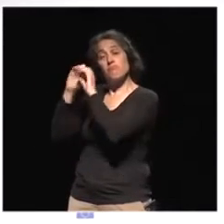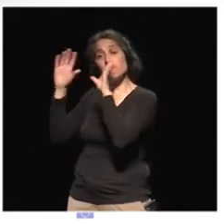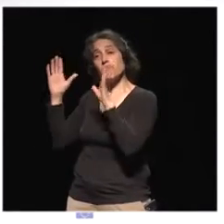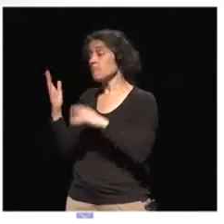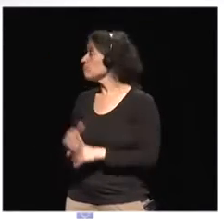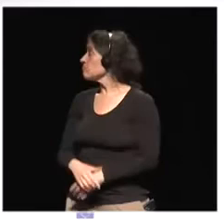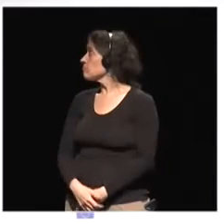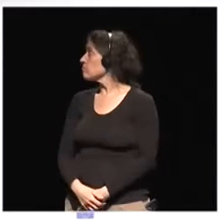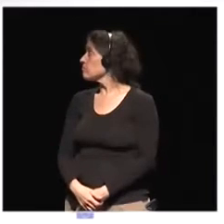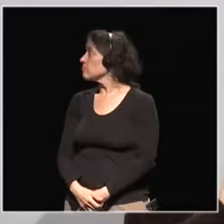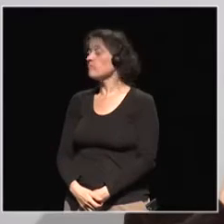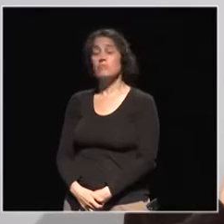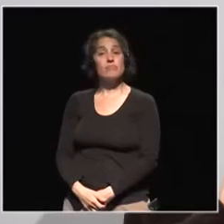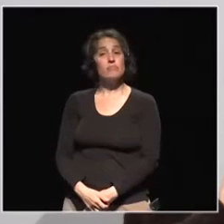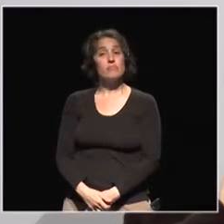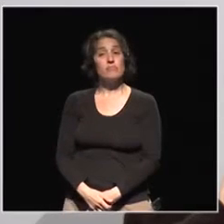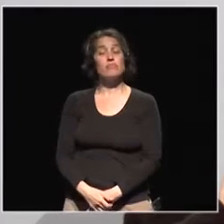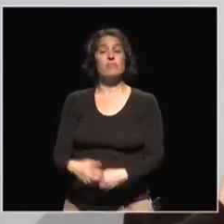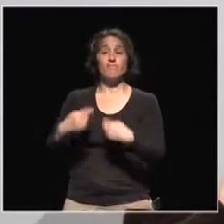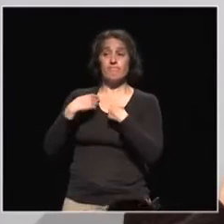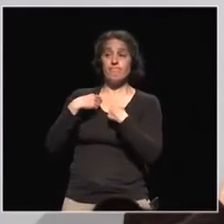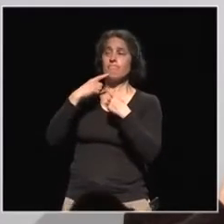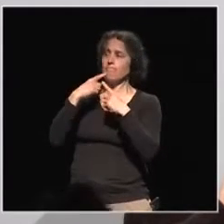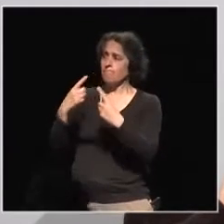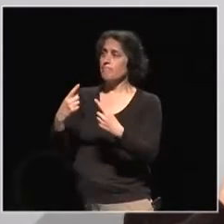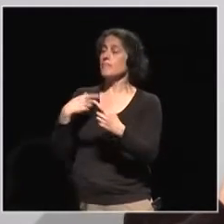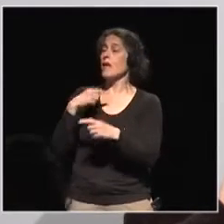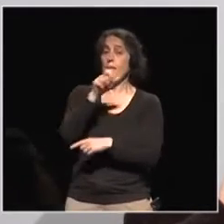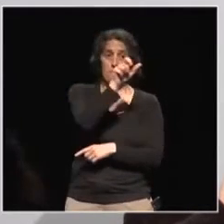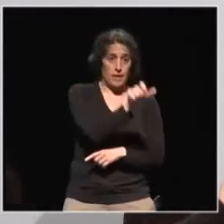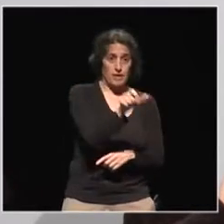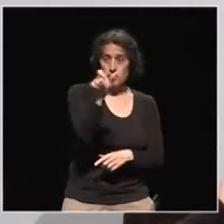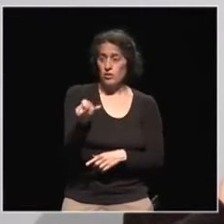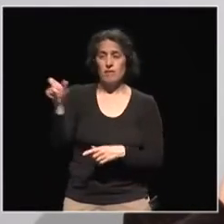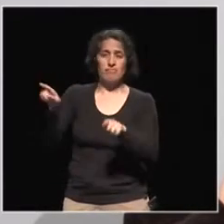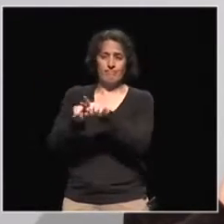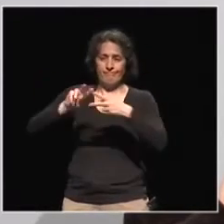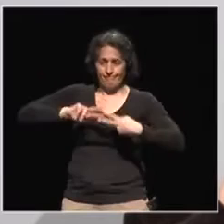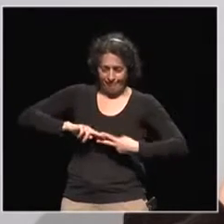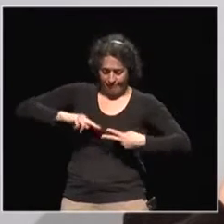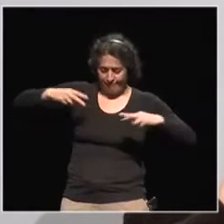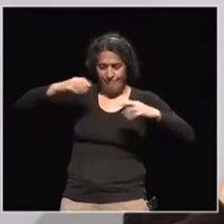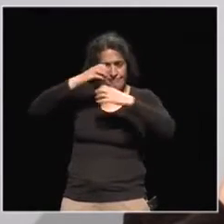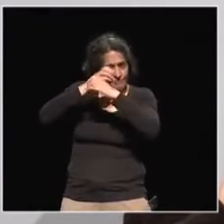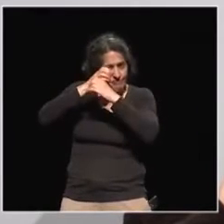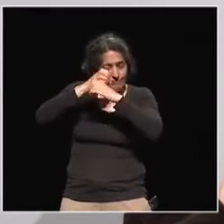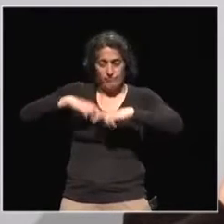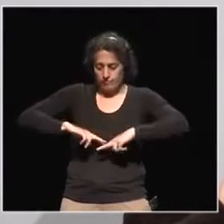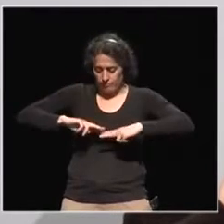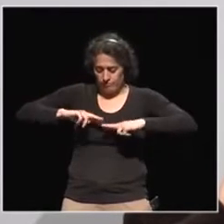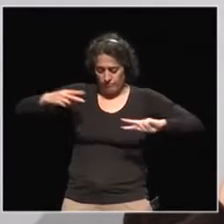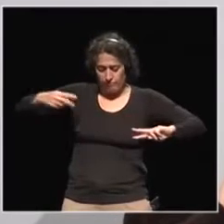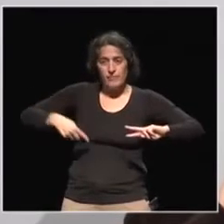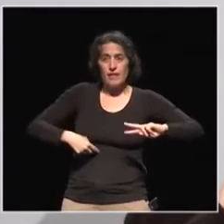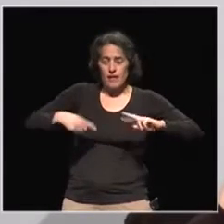I would say that exactly every human being has it as a part of the DNA. The only thing is that